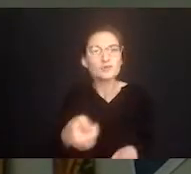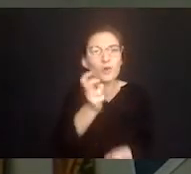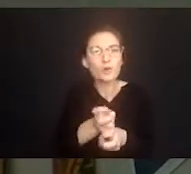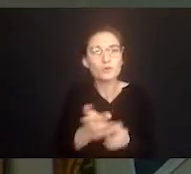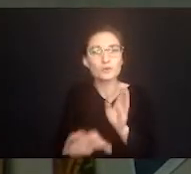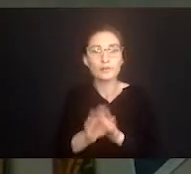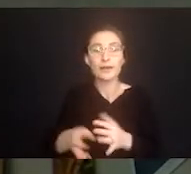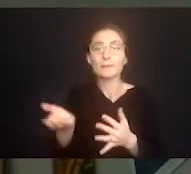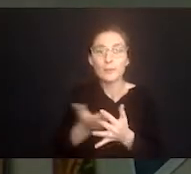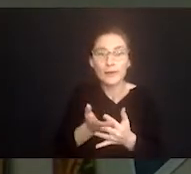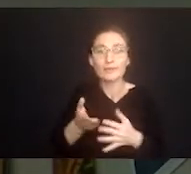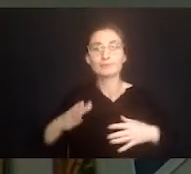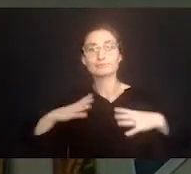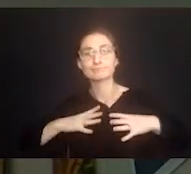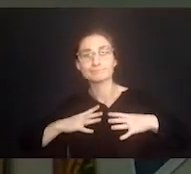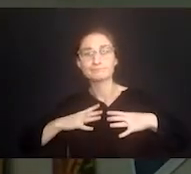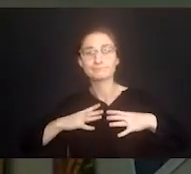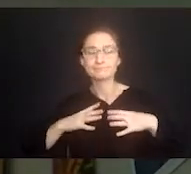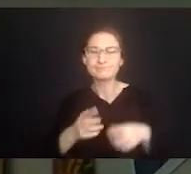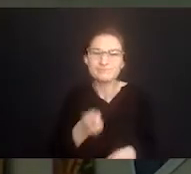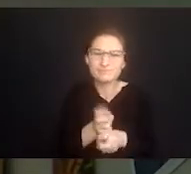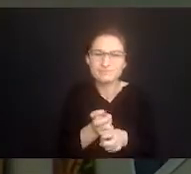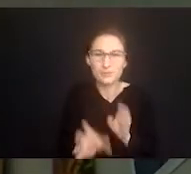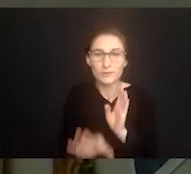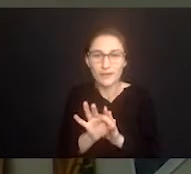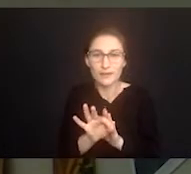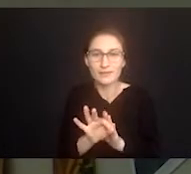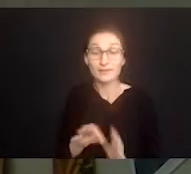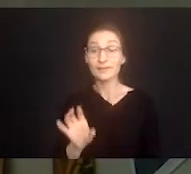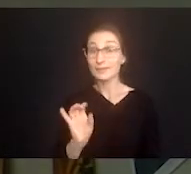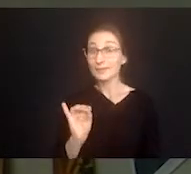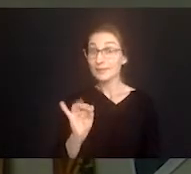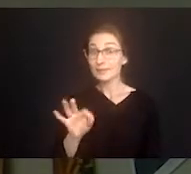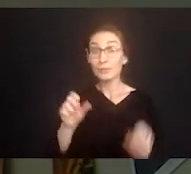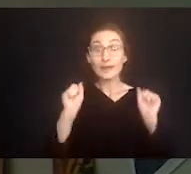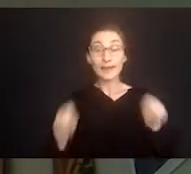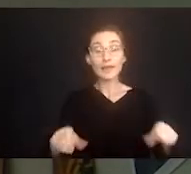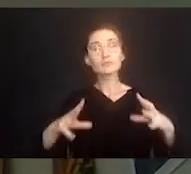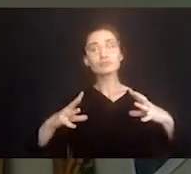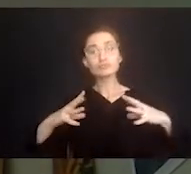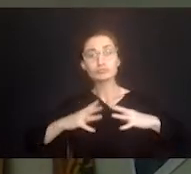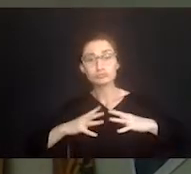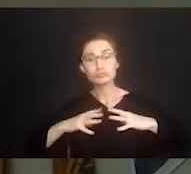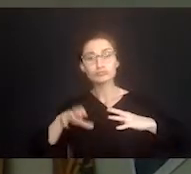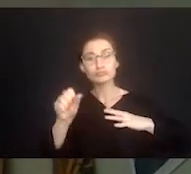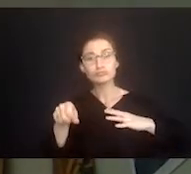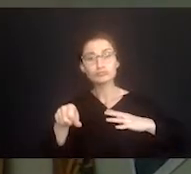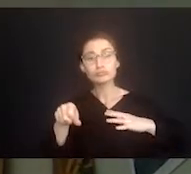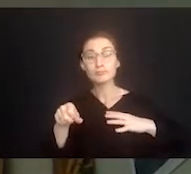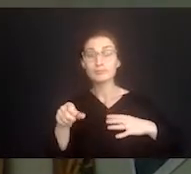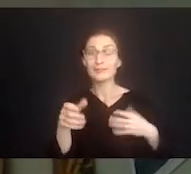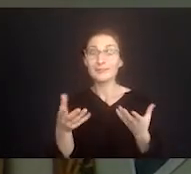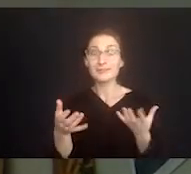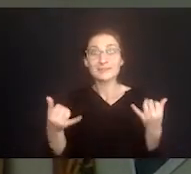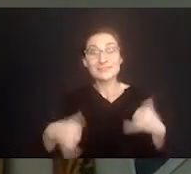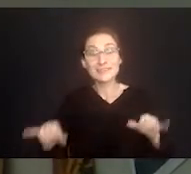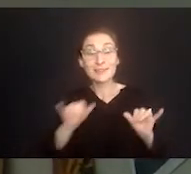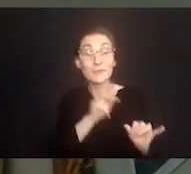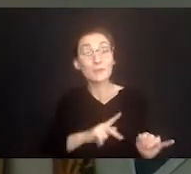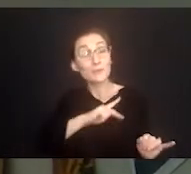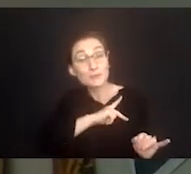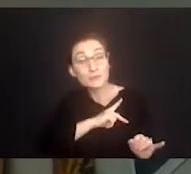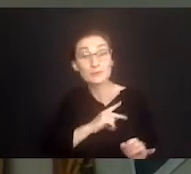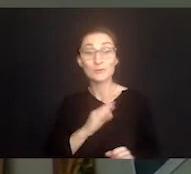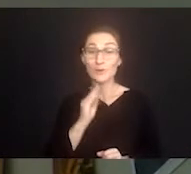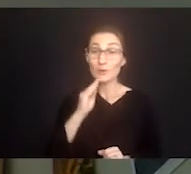breaks and that sleep that we need as caregivers. And even if we do from our caregiving jobs or roles, there's also